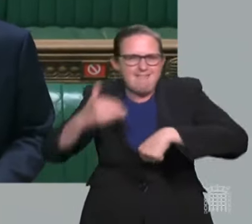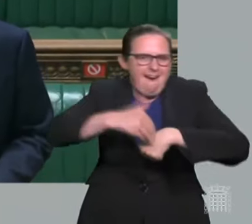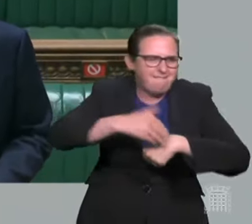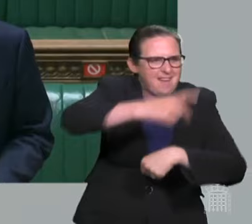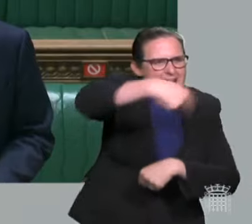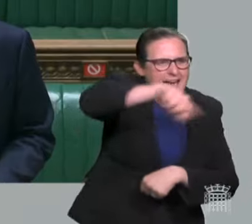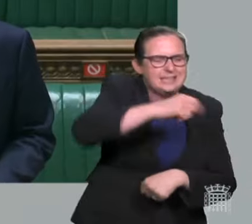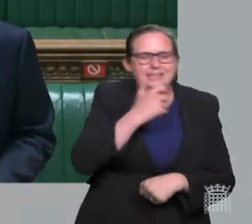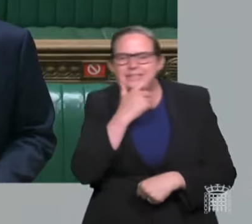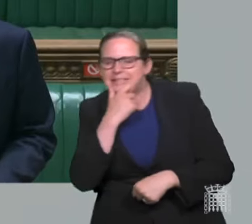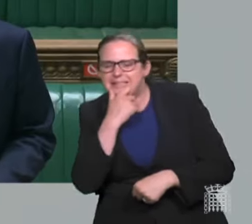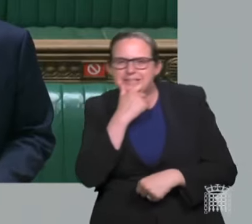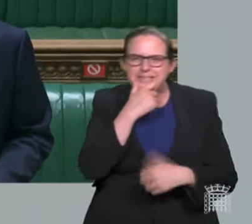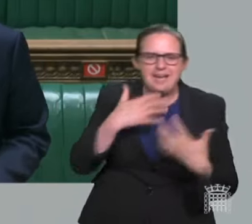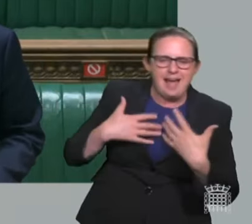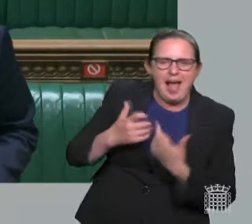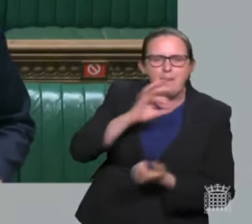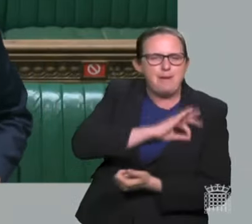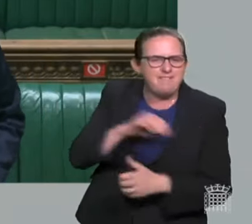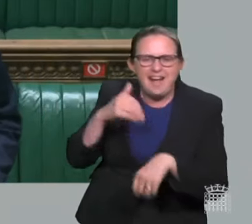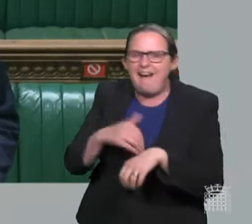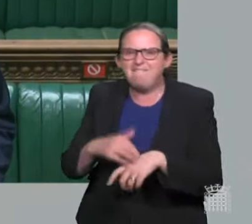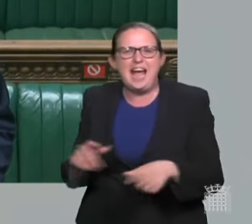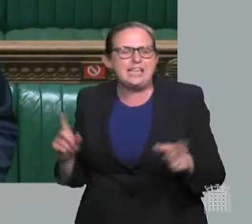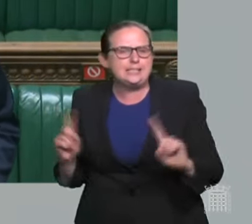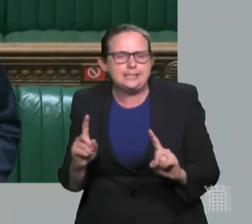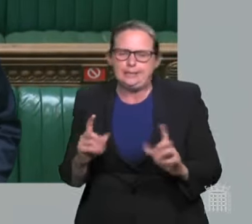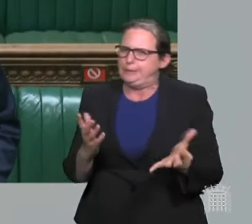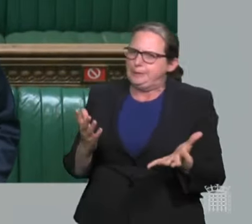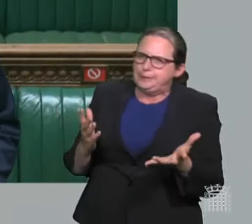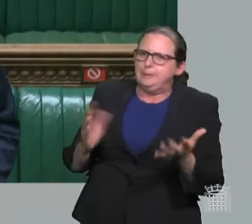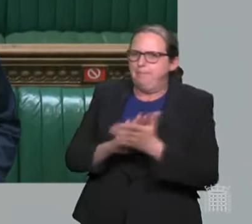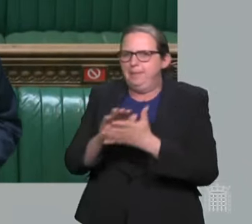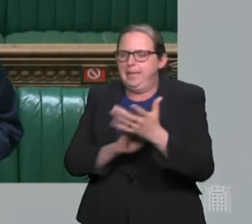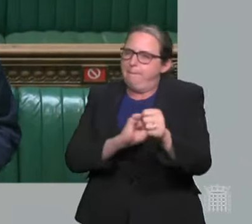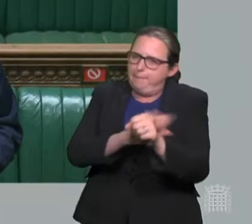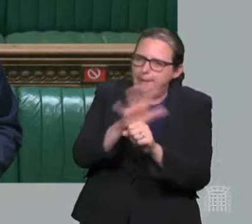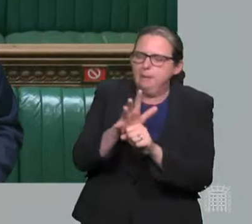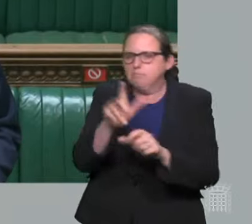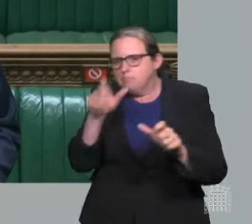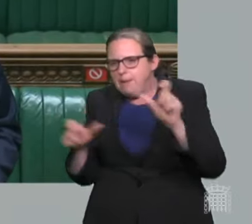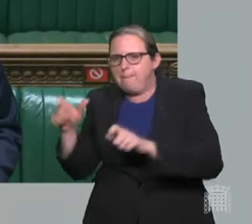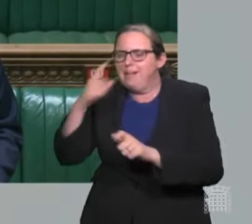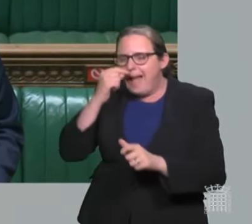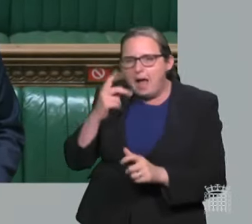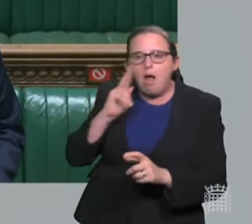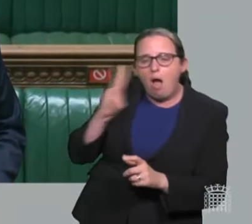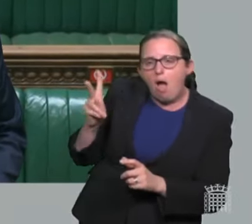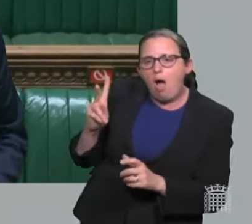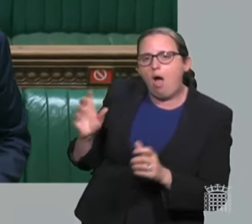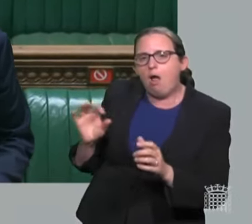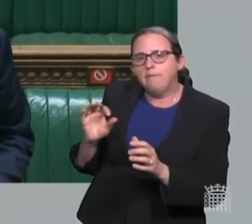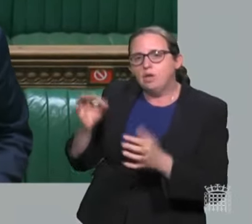benefits. Of course, Mr Speaker, businesses can use COVID status certification